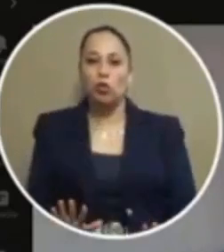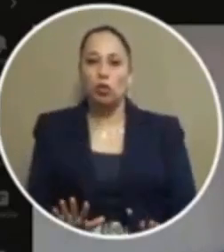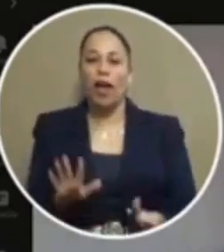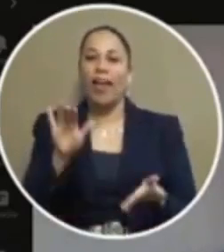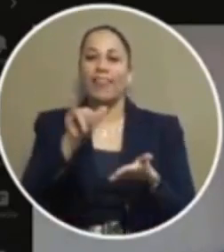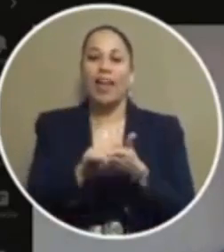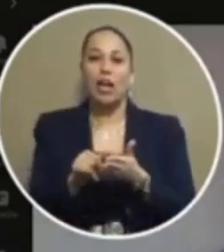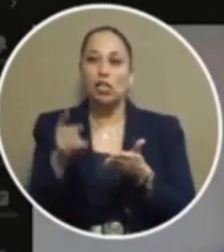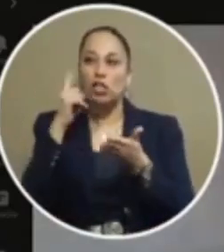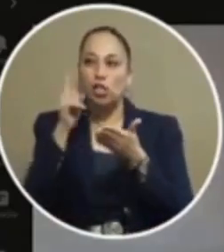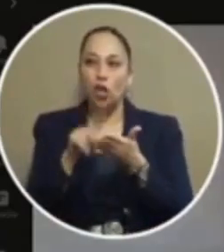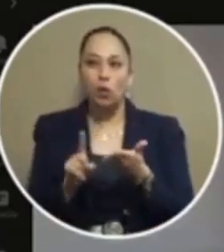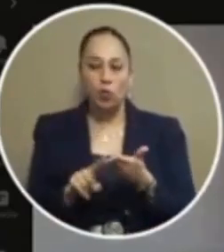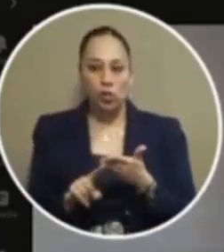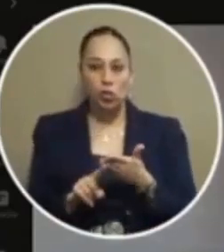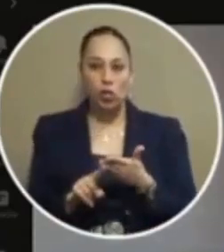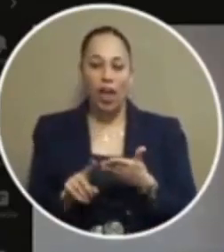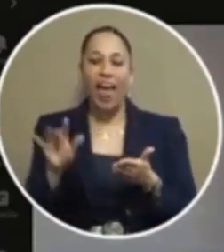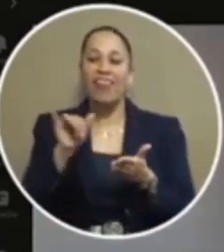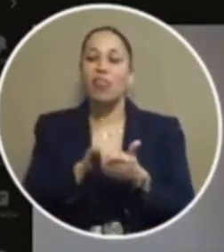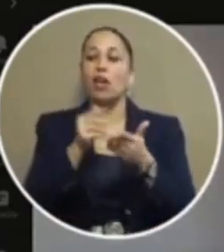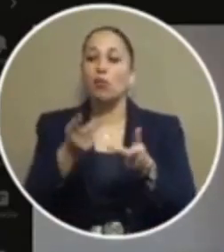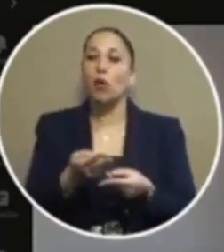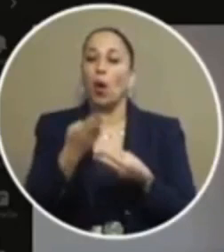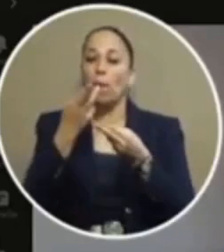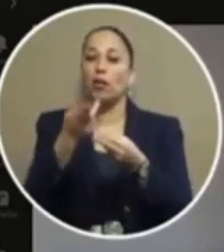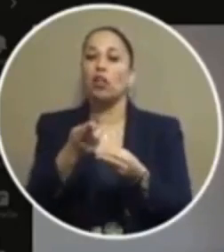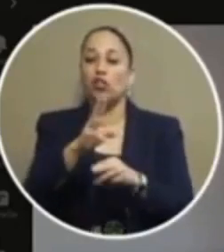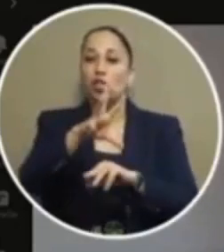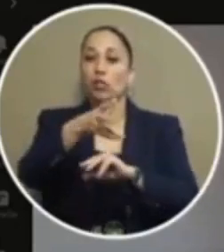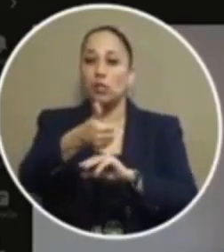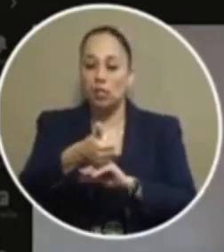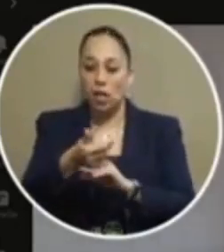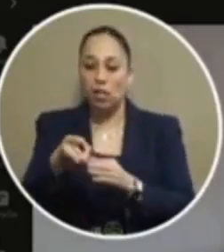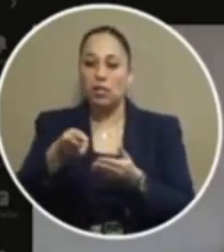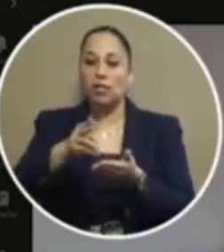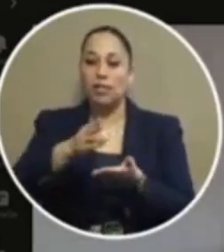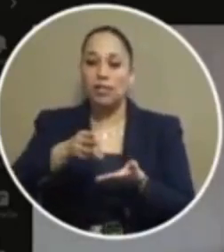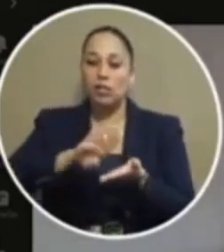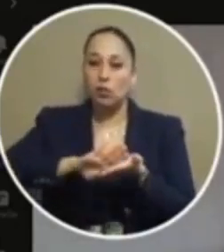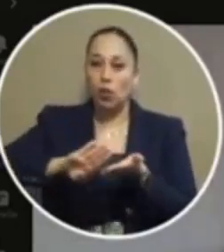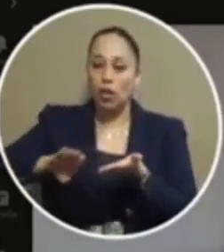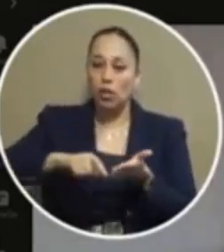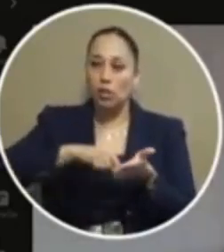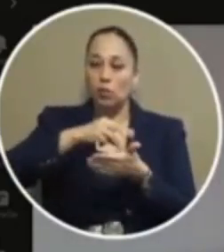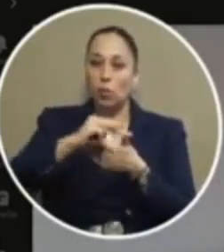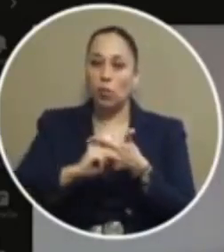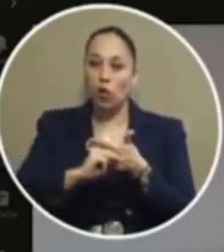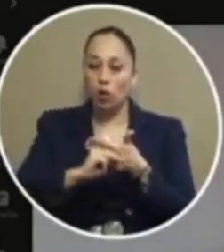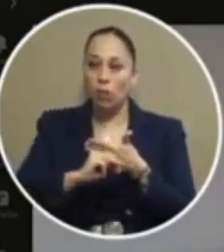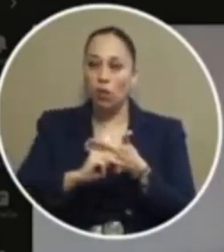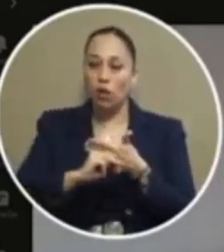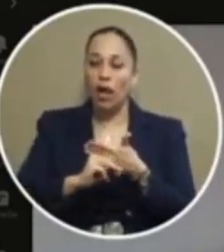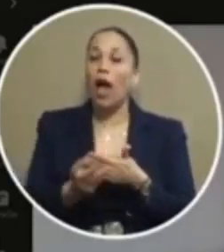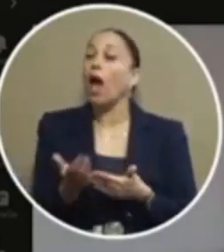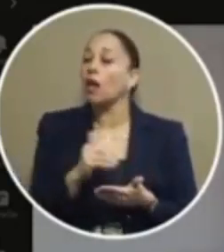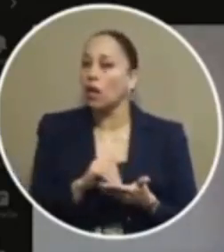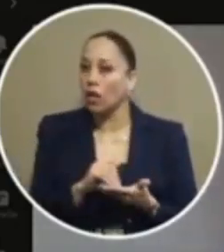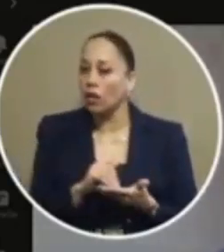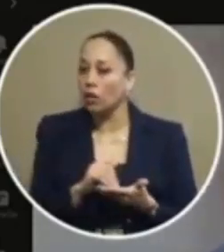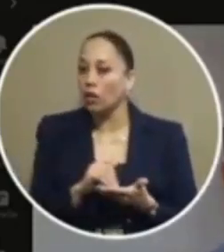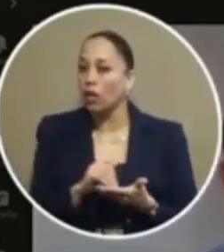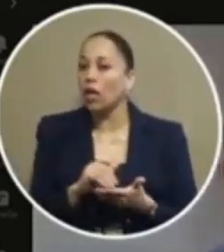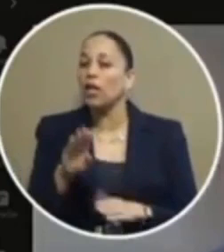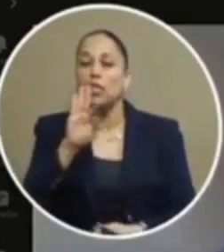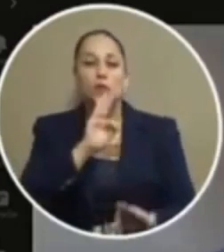that is the recommendation to implement a site and release program i you know again it's